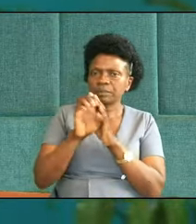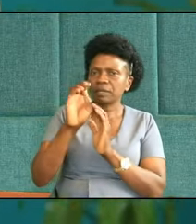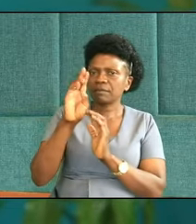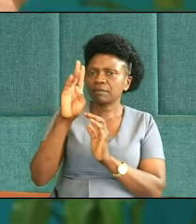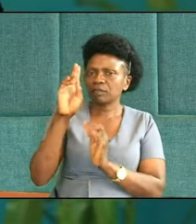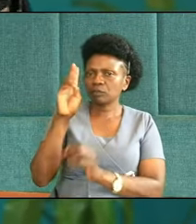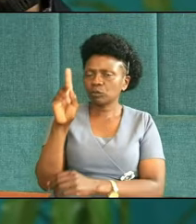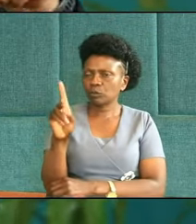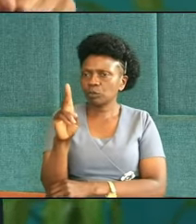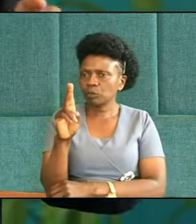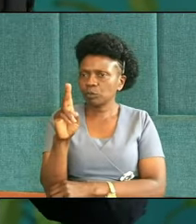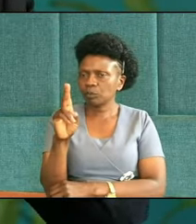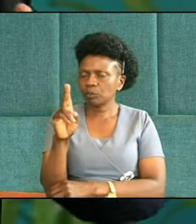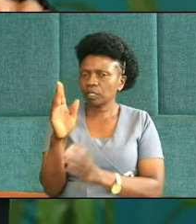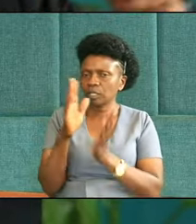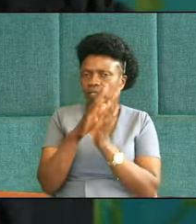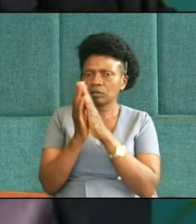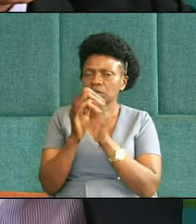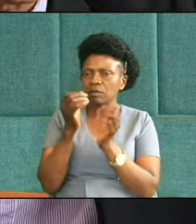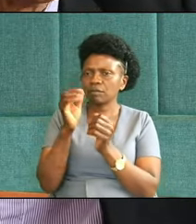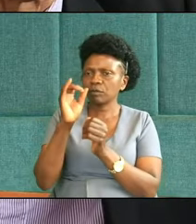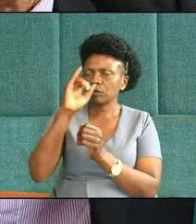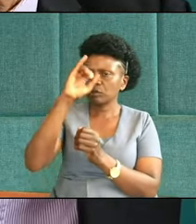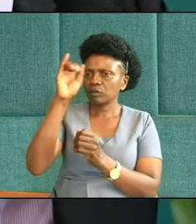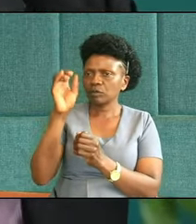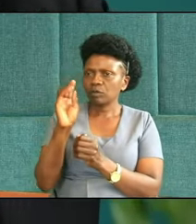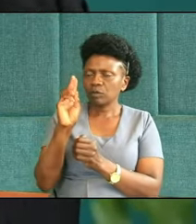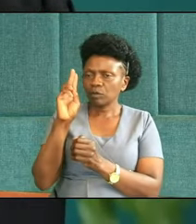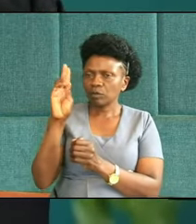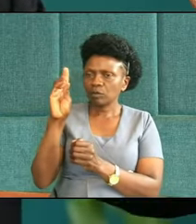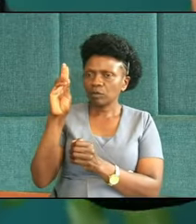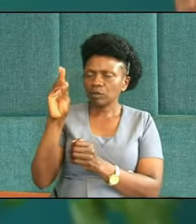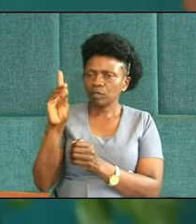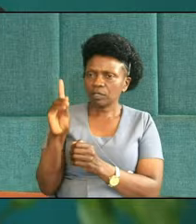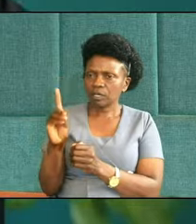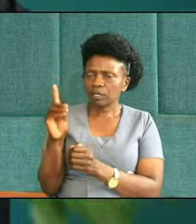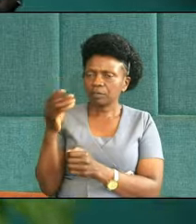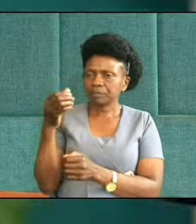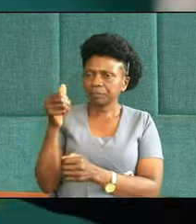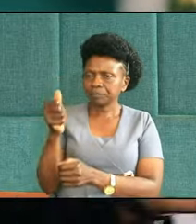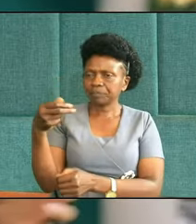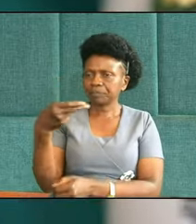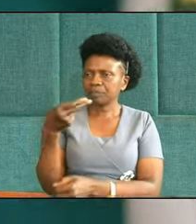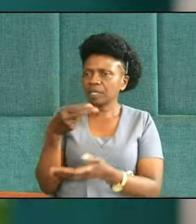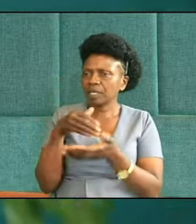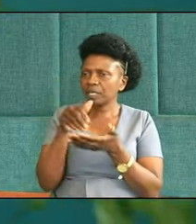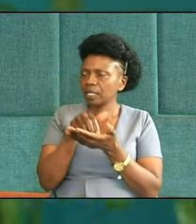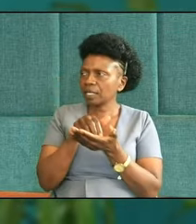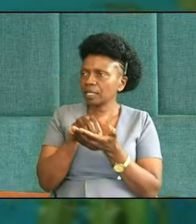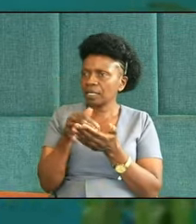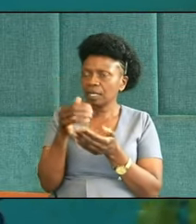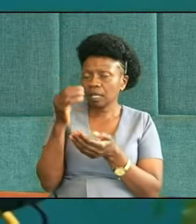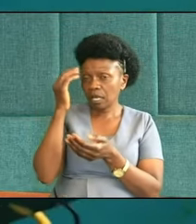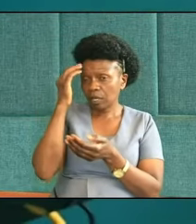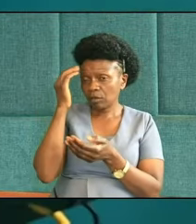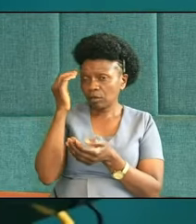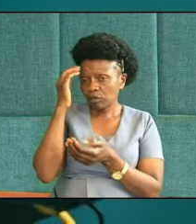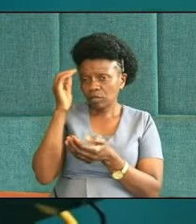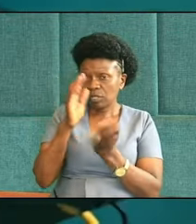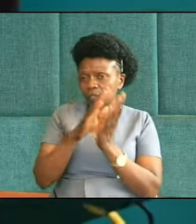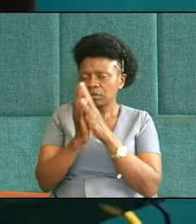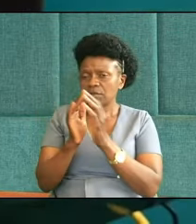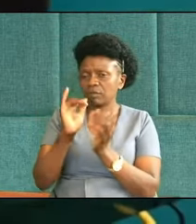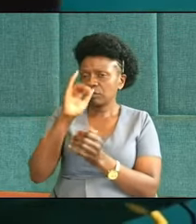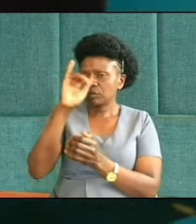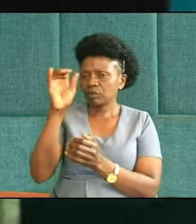where we pick up the story of Judah again. Don't miss this important fact. I know we've all heard about Joseph, but so many times, myself included,